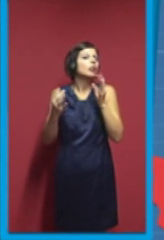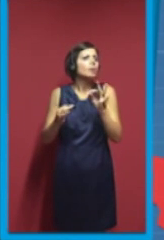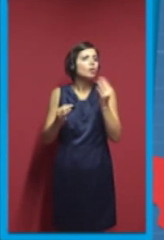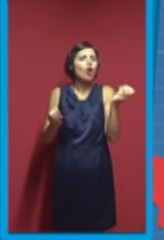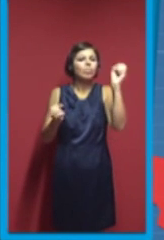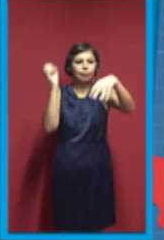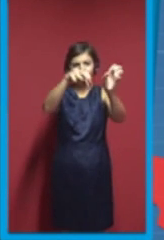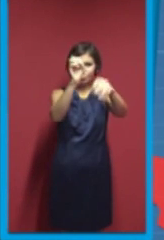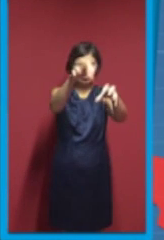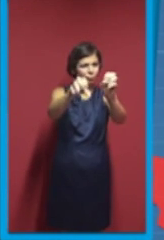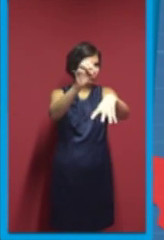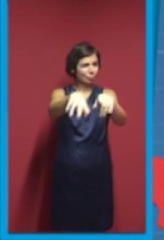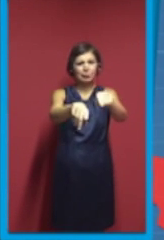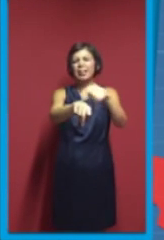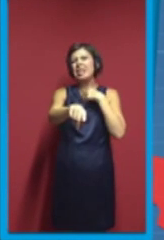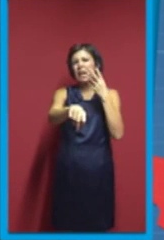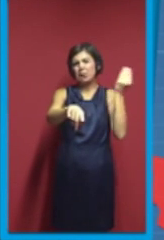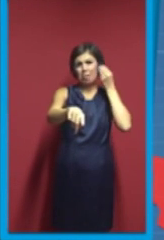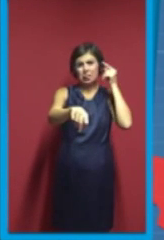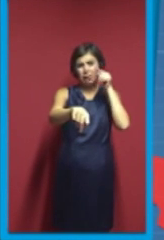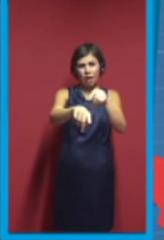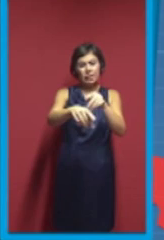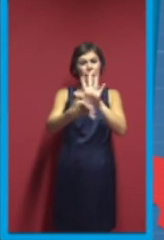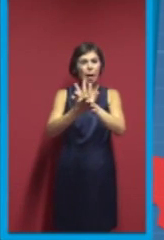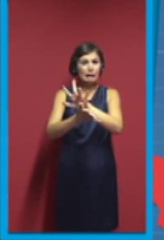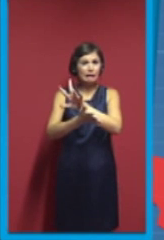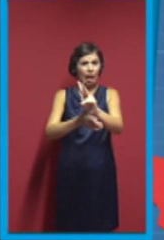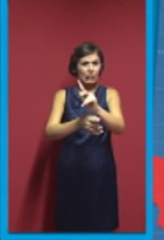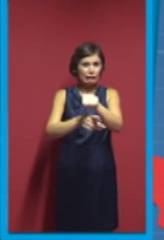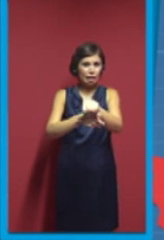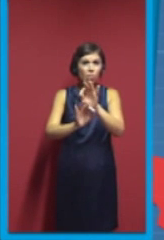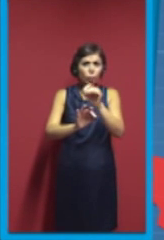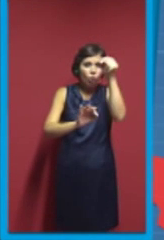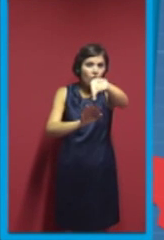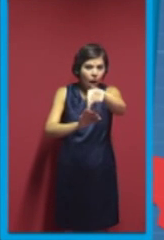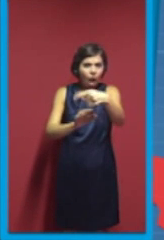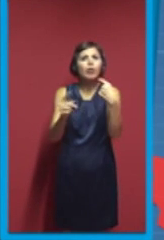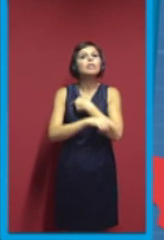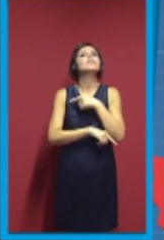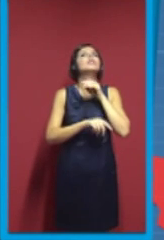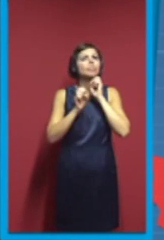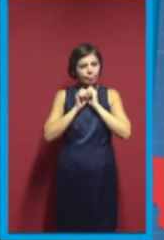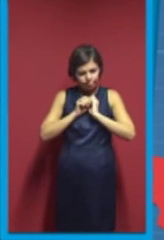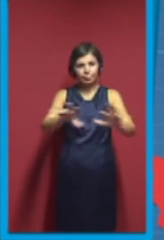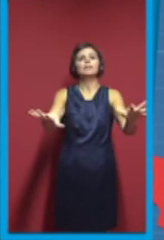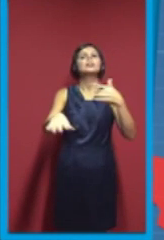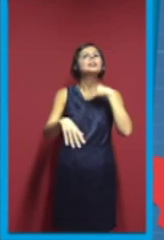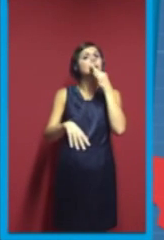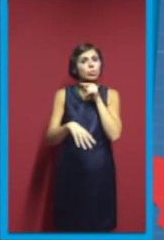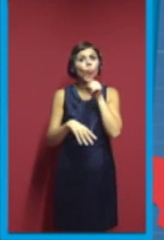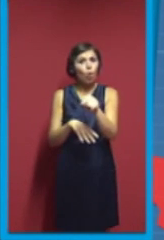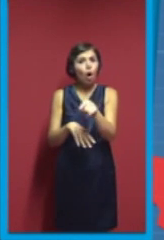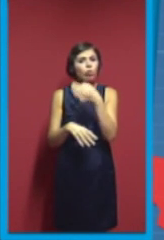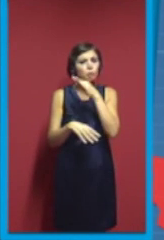STL files right away and you can do divs of different commits. So, it's really wonderful how we are changing